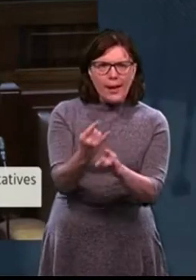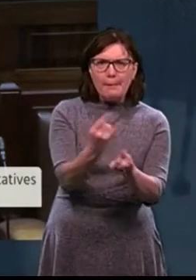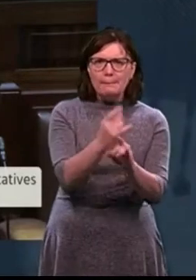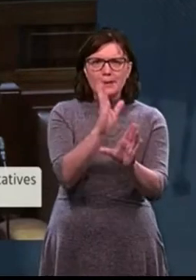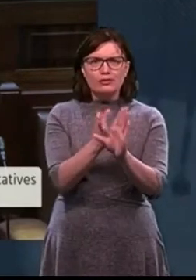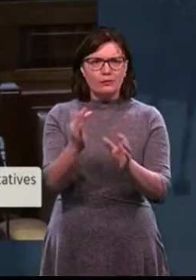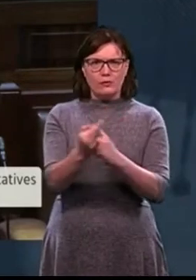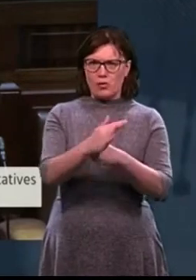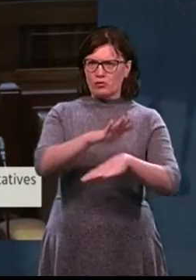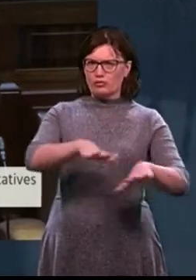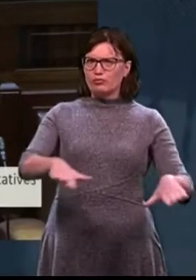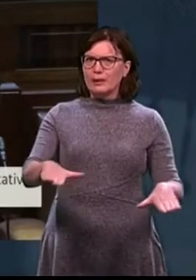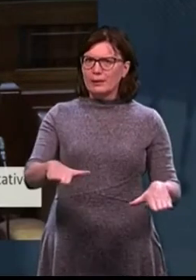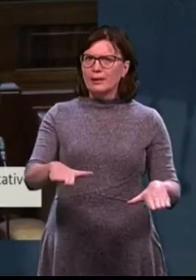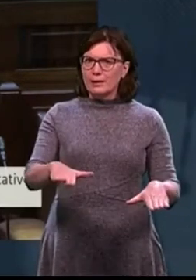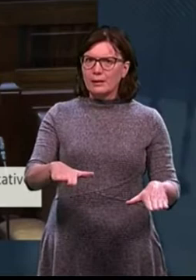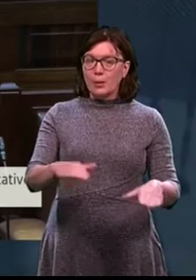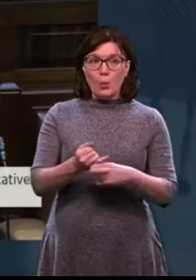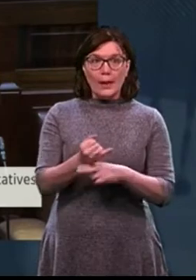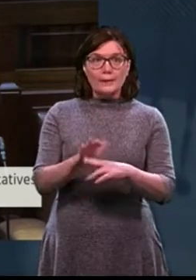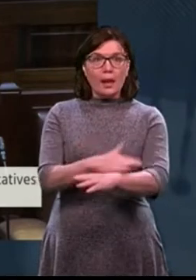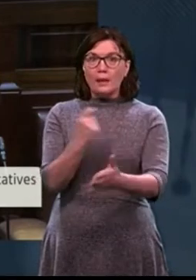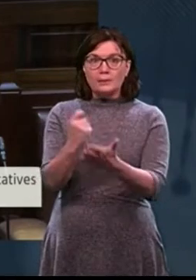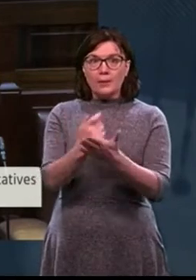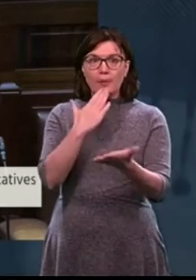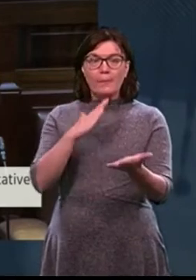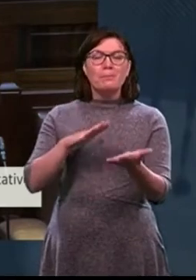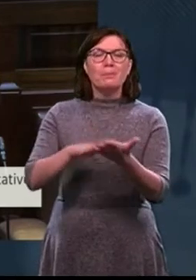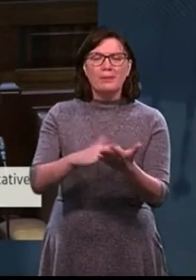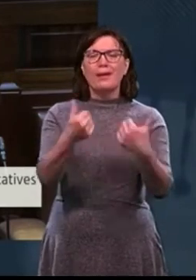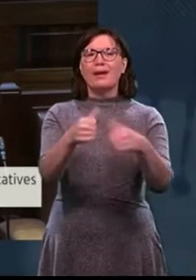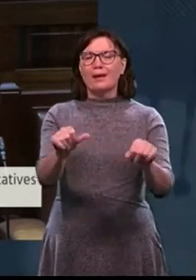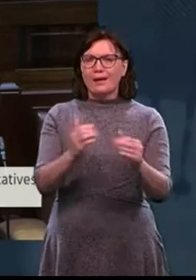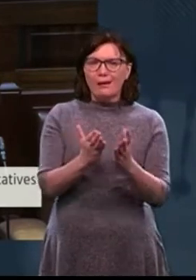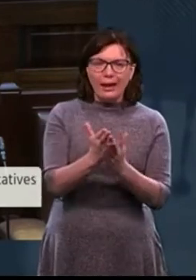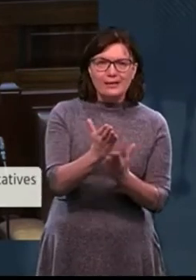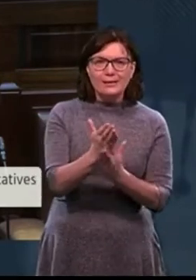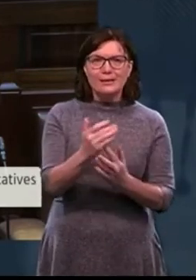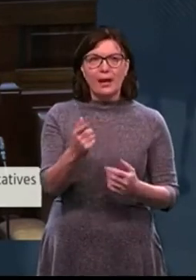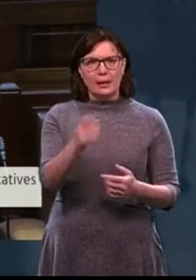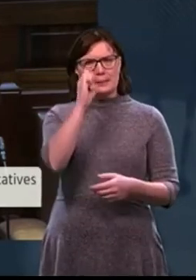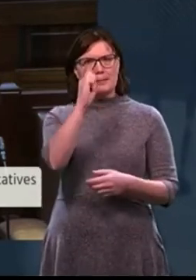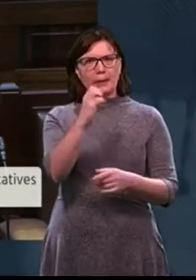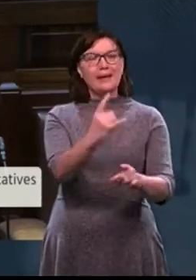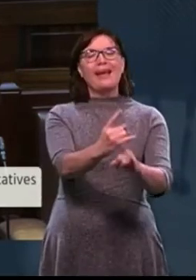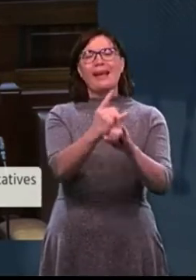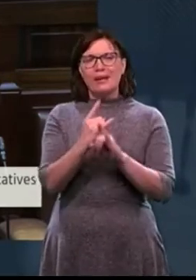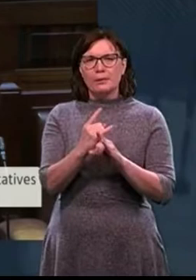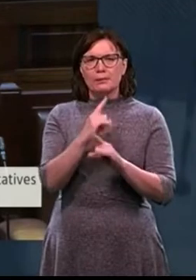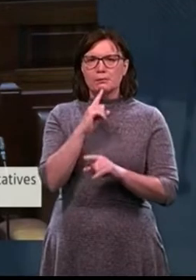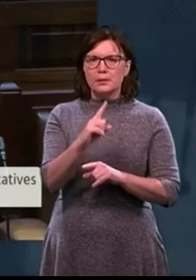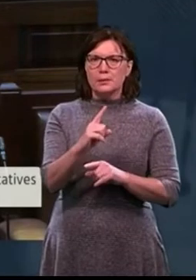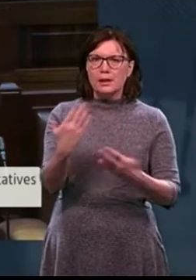Some of them, of course, would have been waiting up to two years to access that service. Instead of helping their children, the service